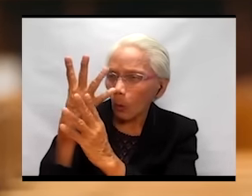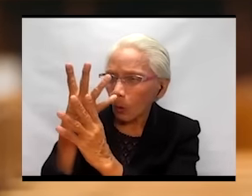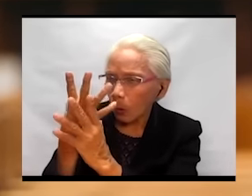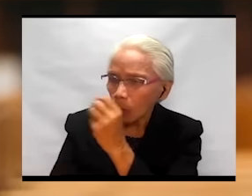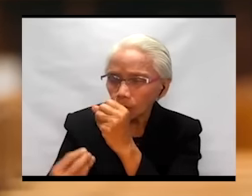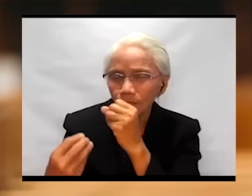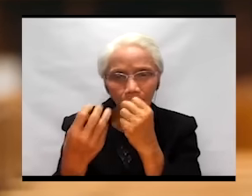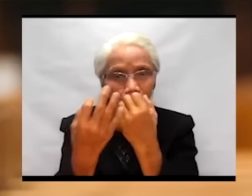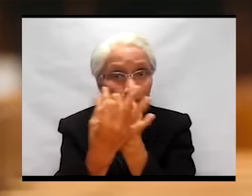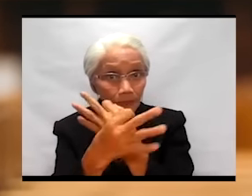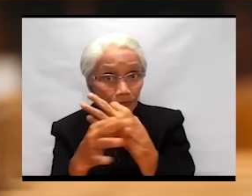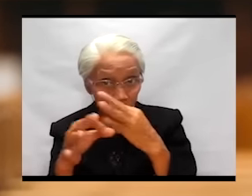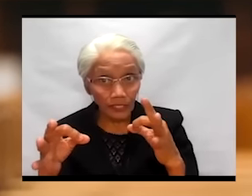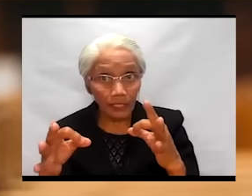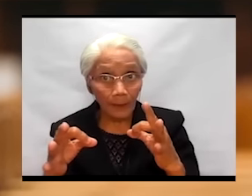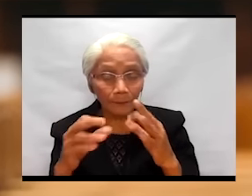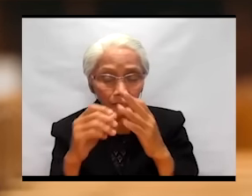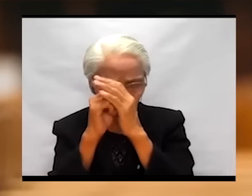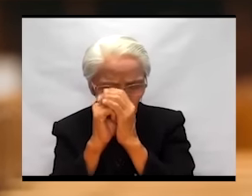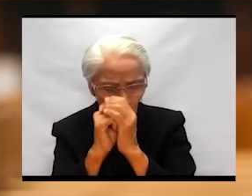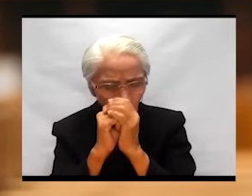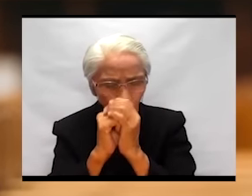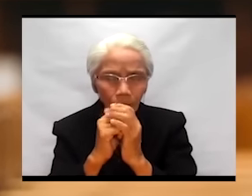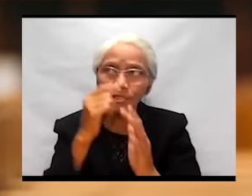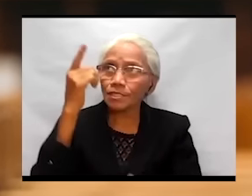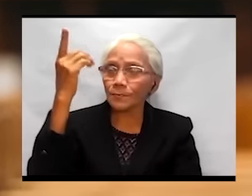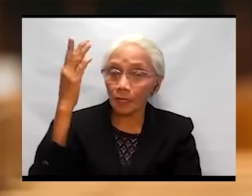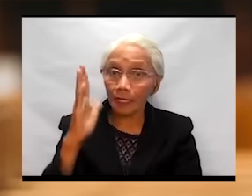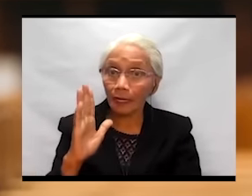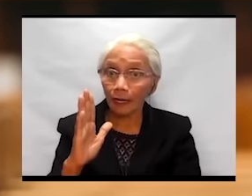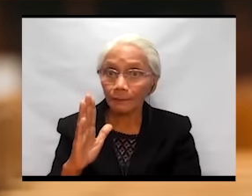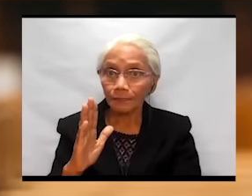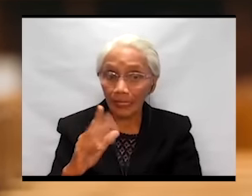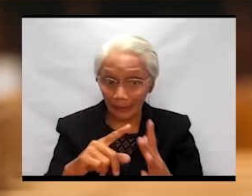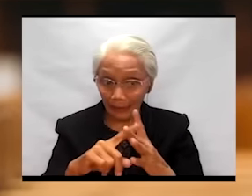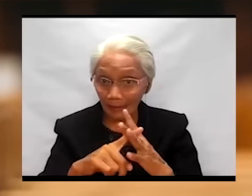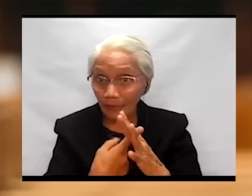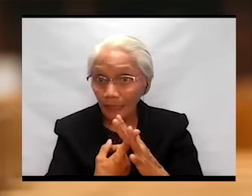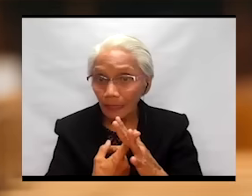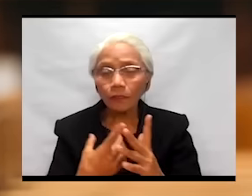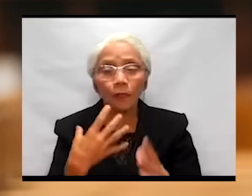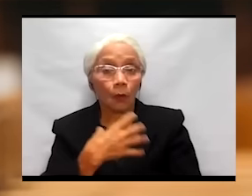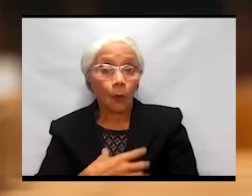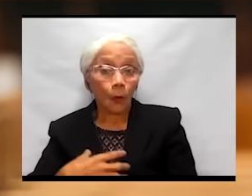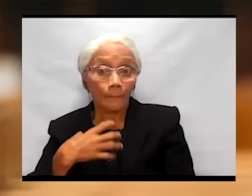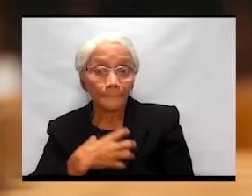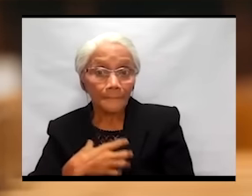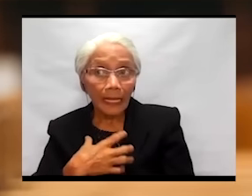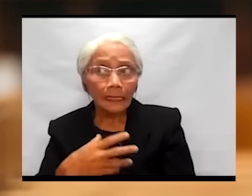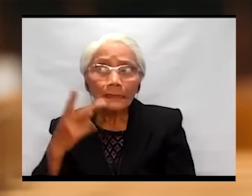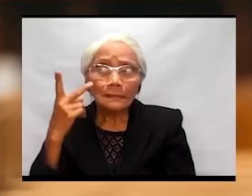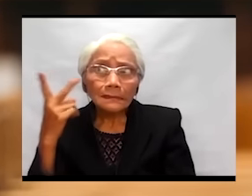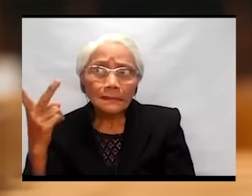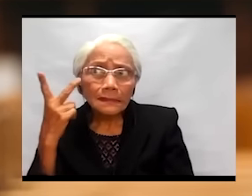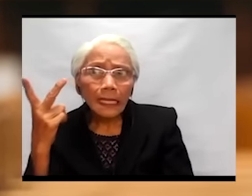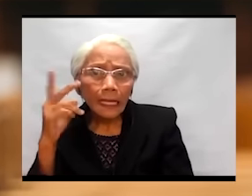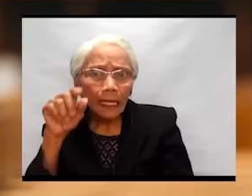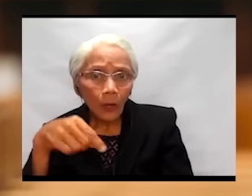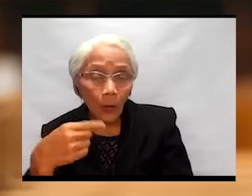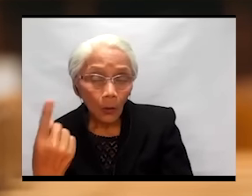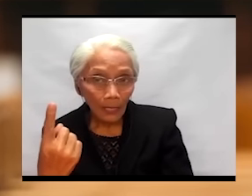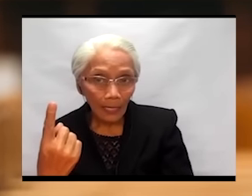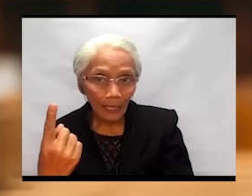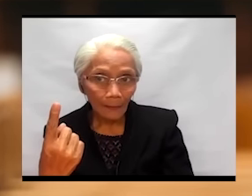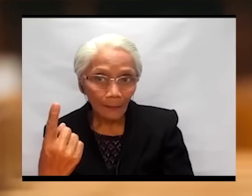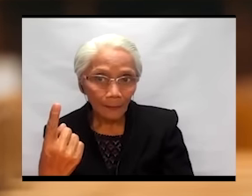worship God and they start complaining, seeing only the bad things